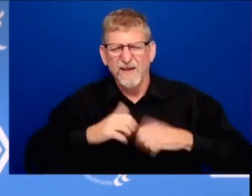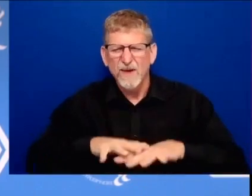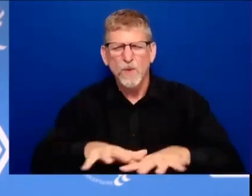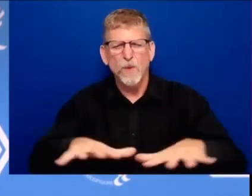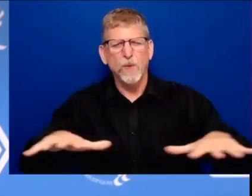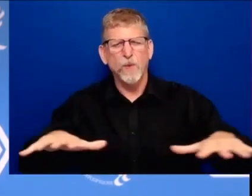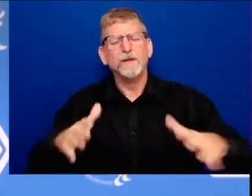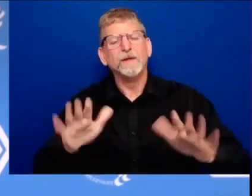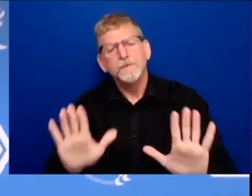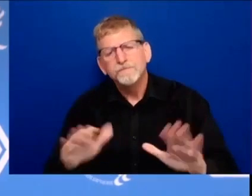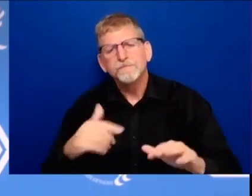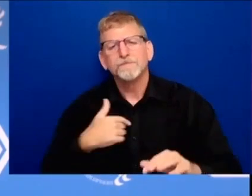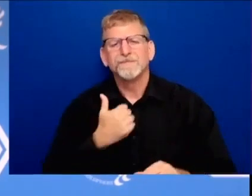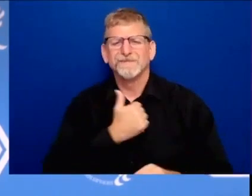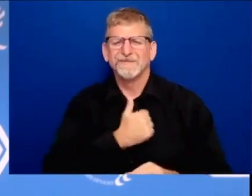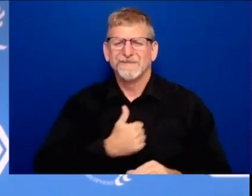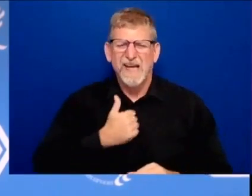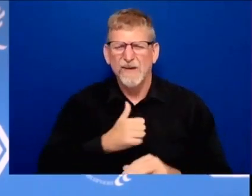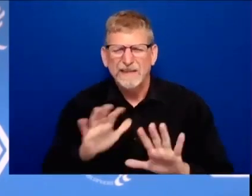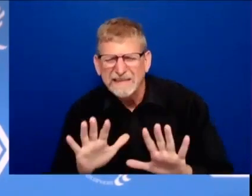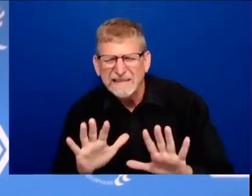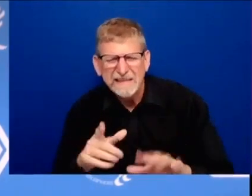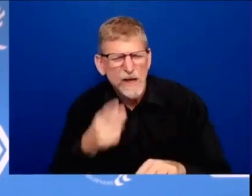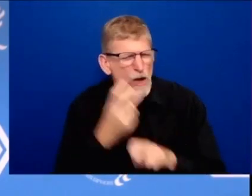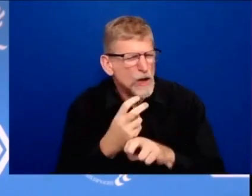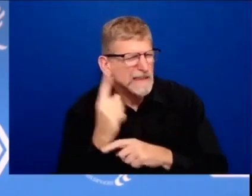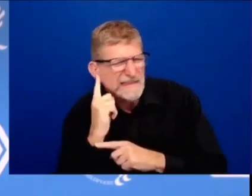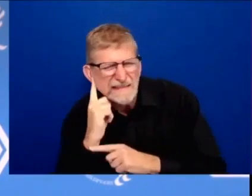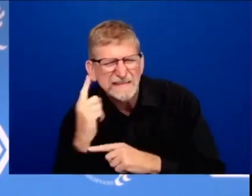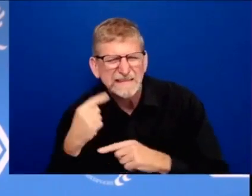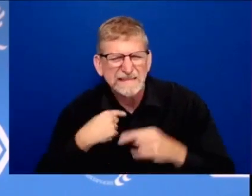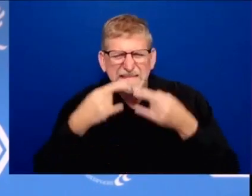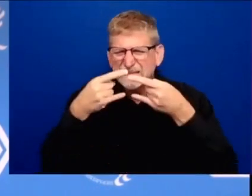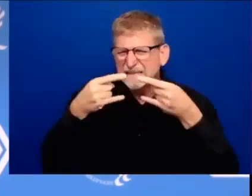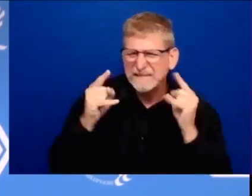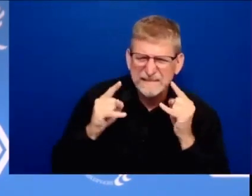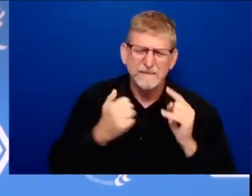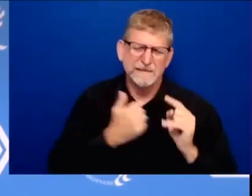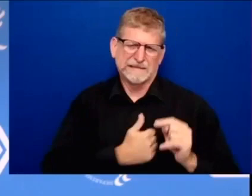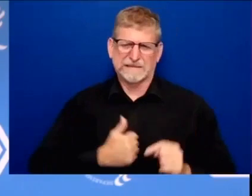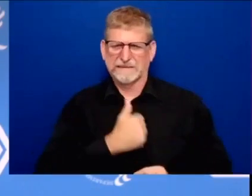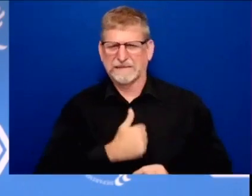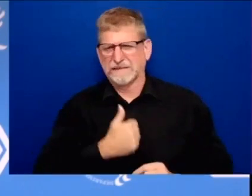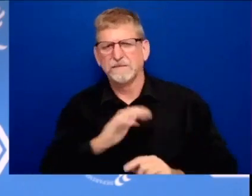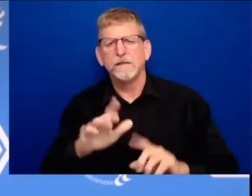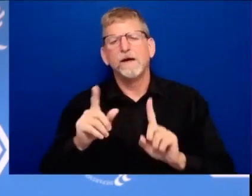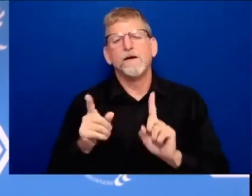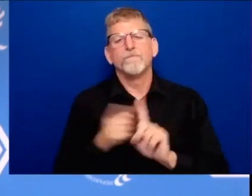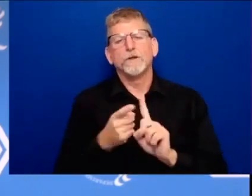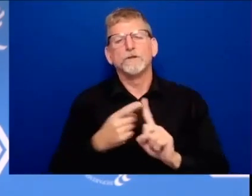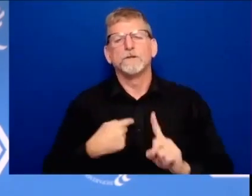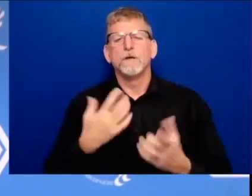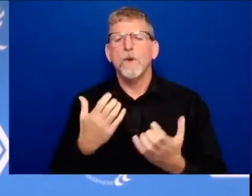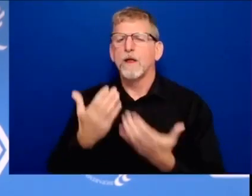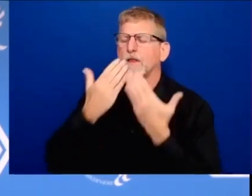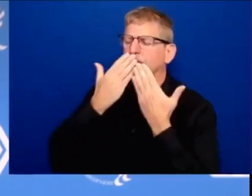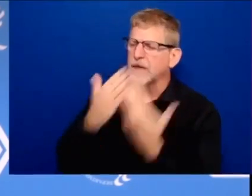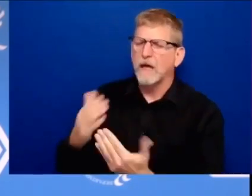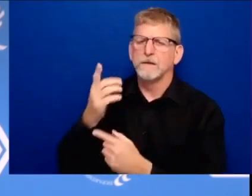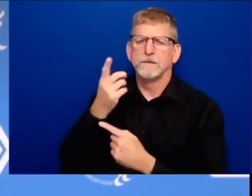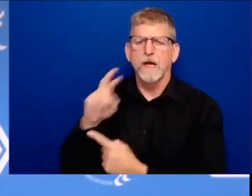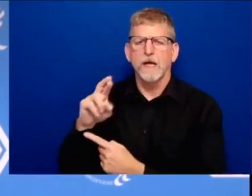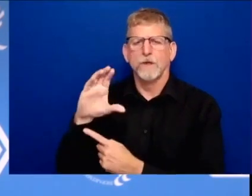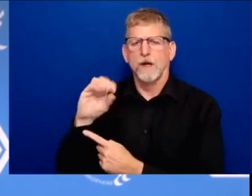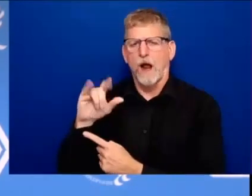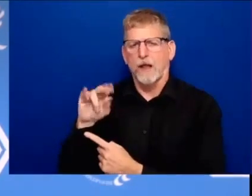clearly as you maybe you should i'd like to start off by thanking dr collins and dr fauci for hosting me where